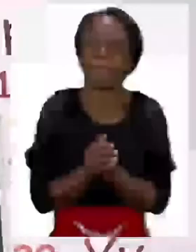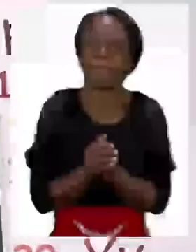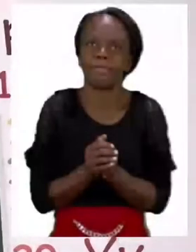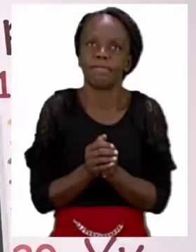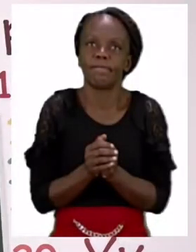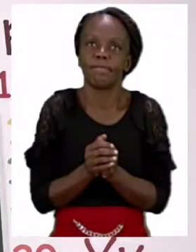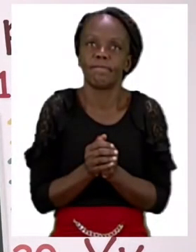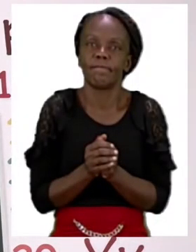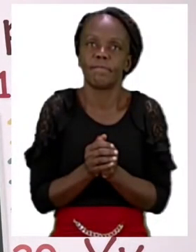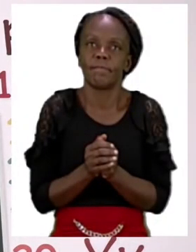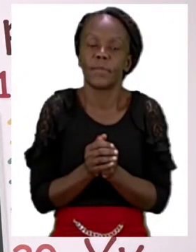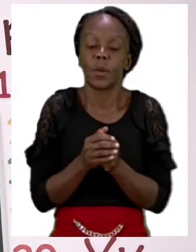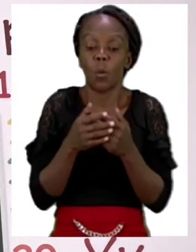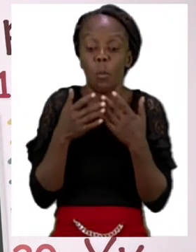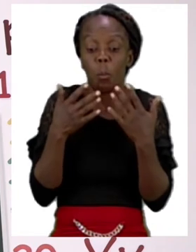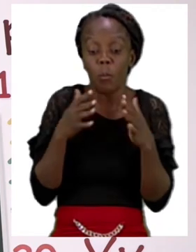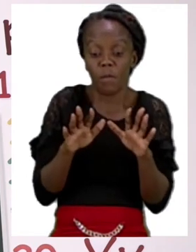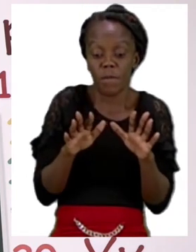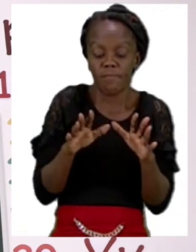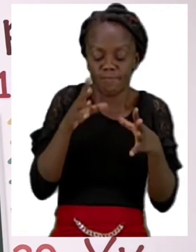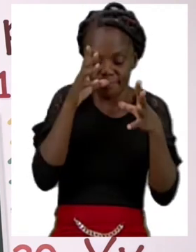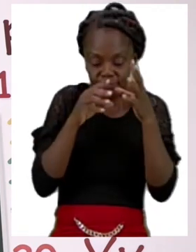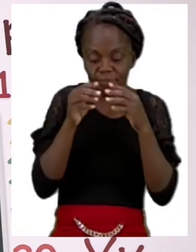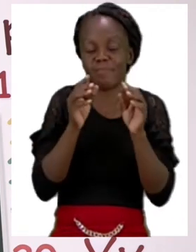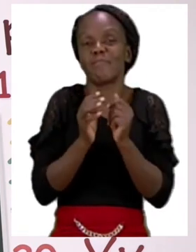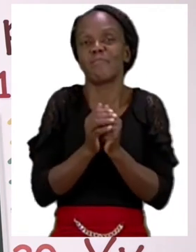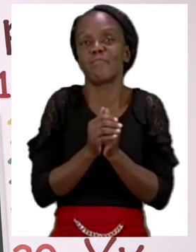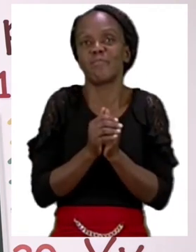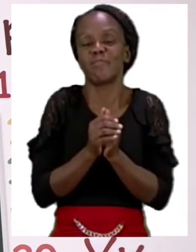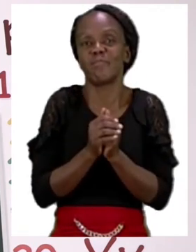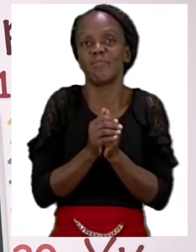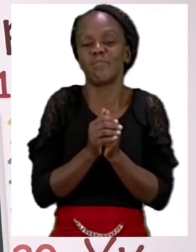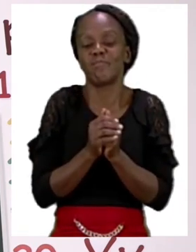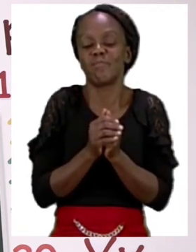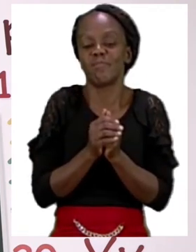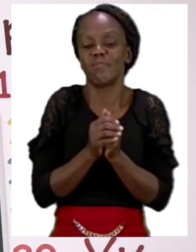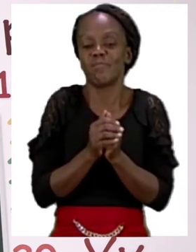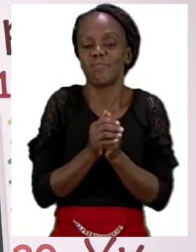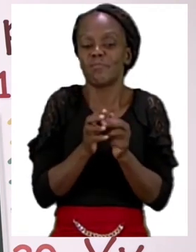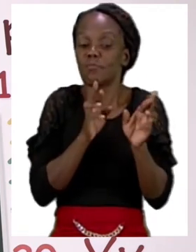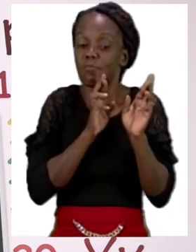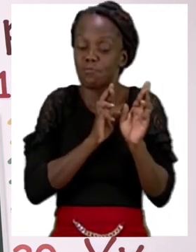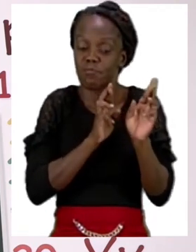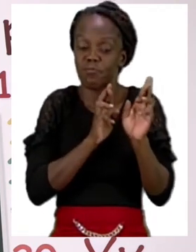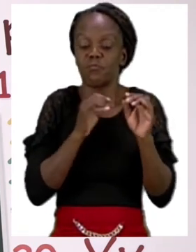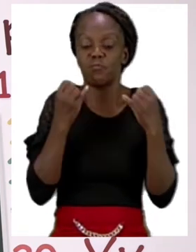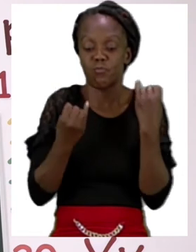We have now come to the end of our lesson boys and girls and I hope you had so much fun.